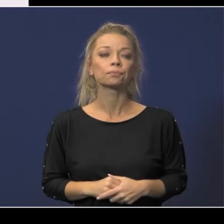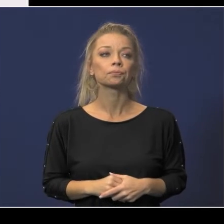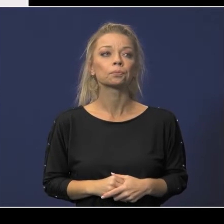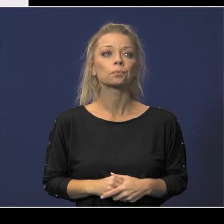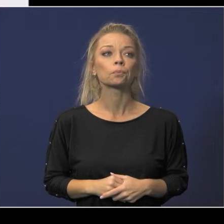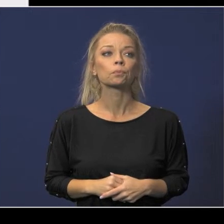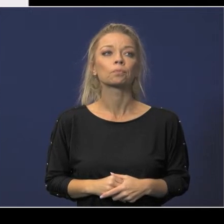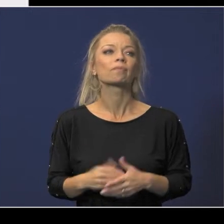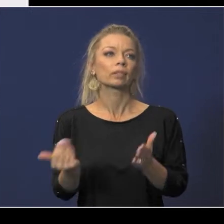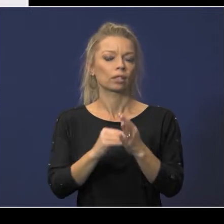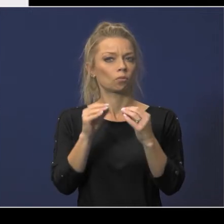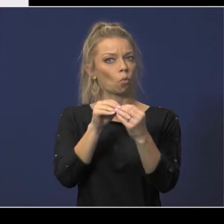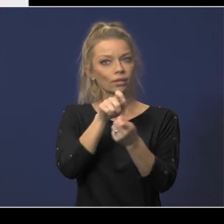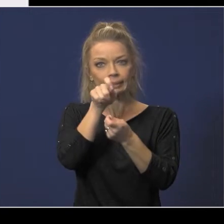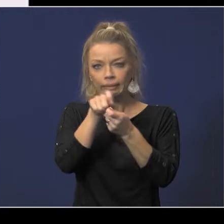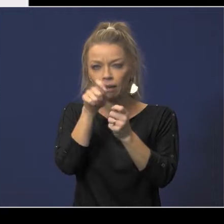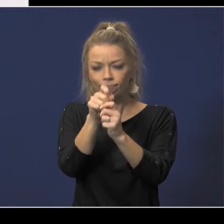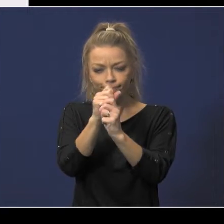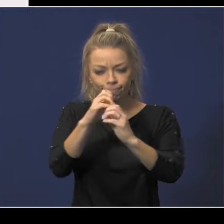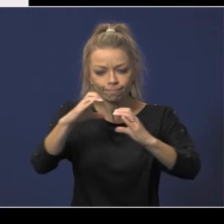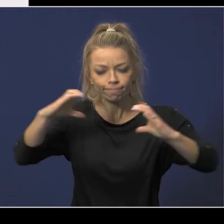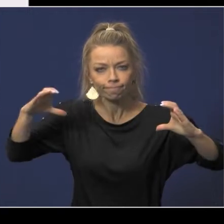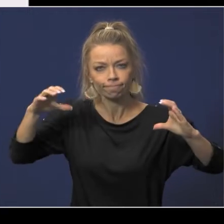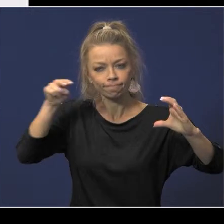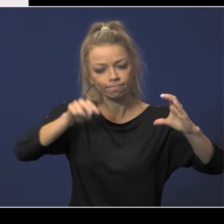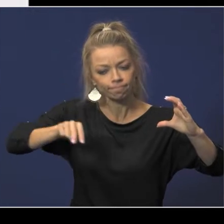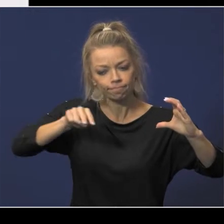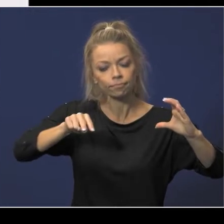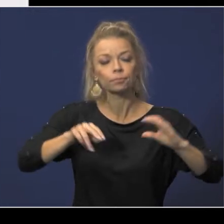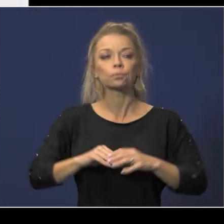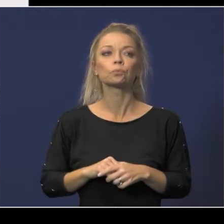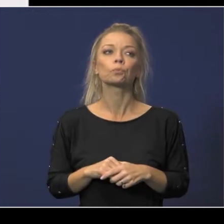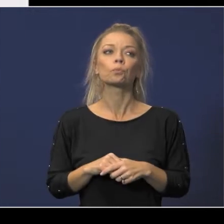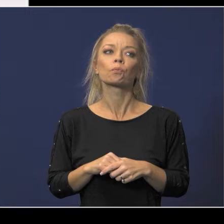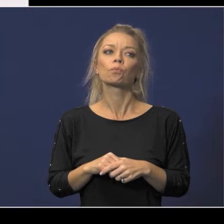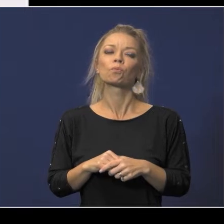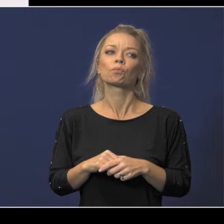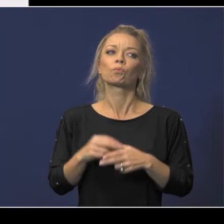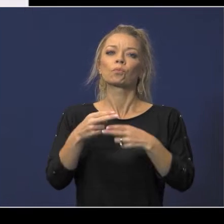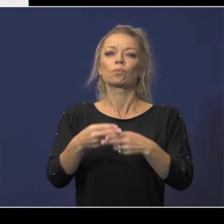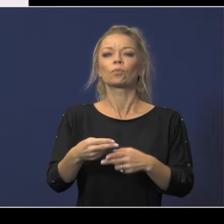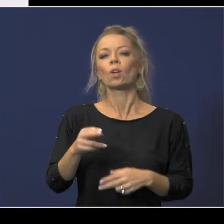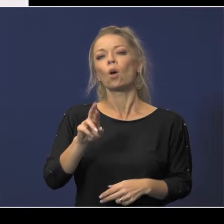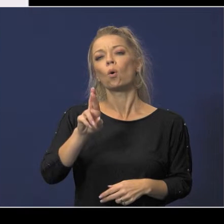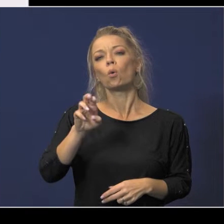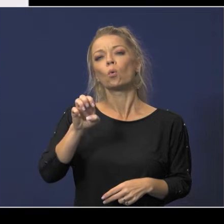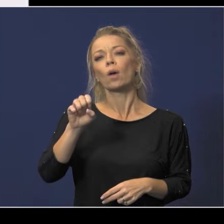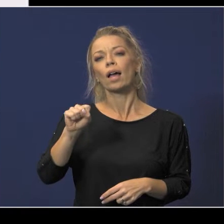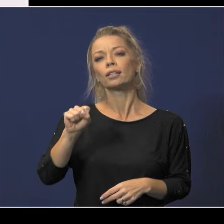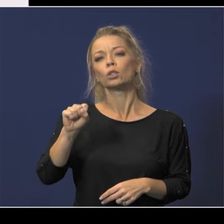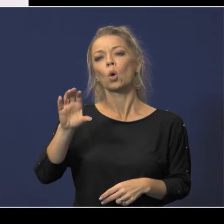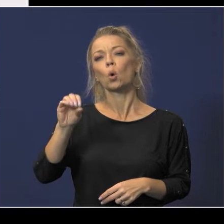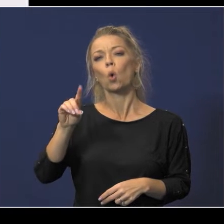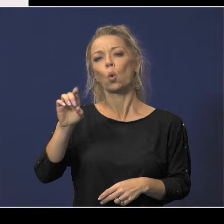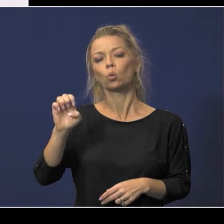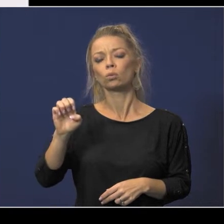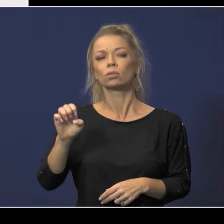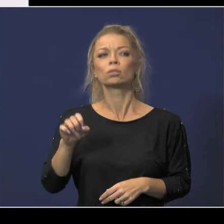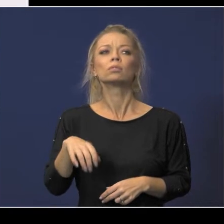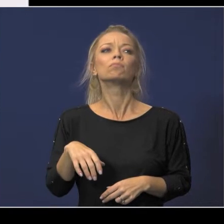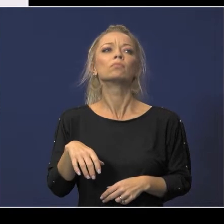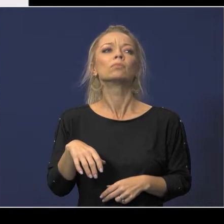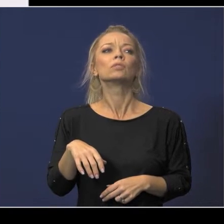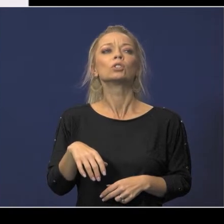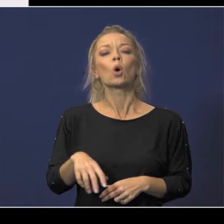again here's a more detailed map of the developments included we call this our res code map basically we're pulling three res